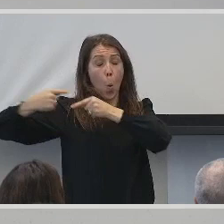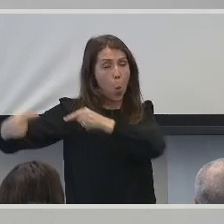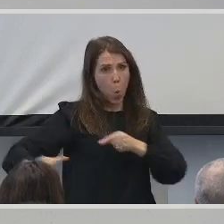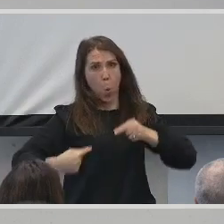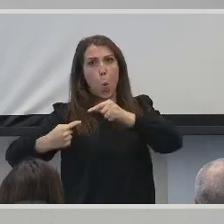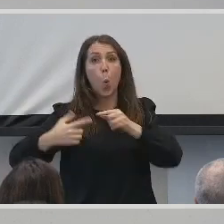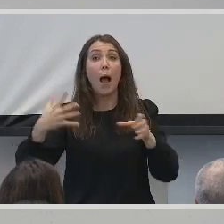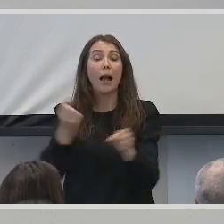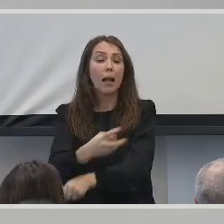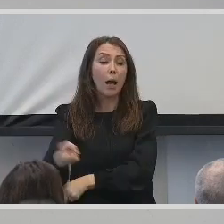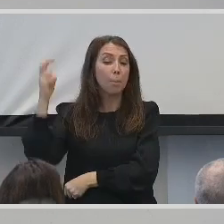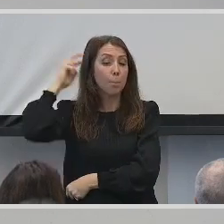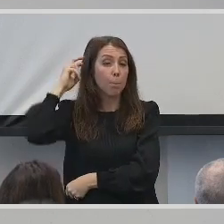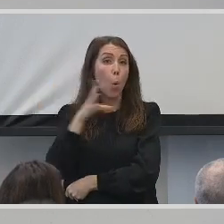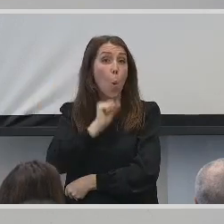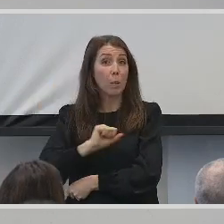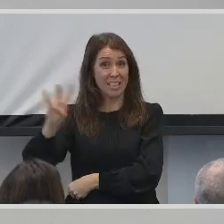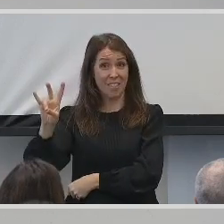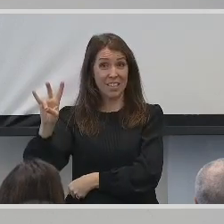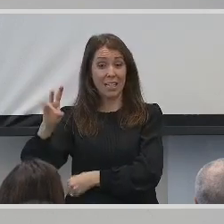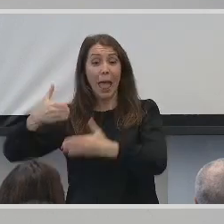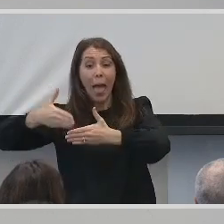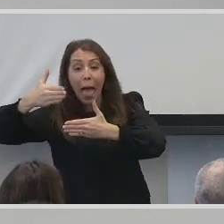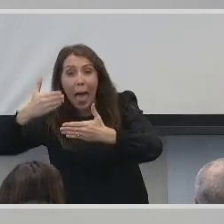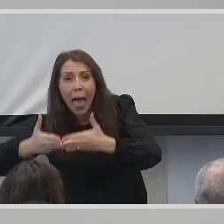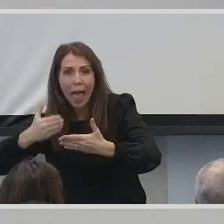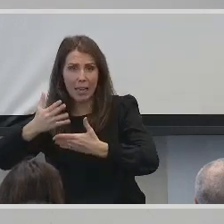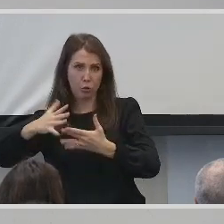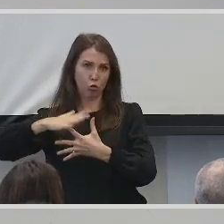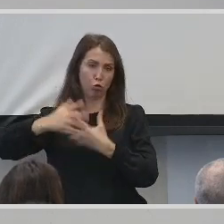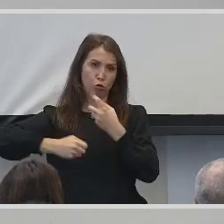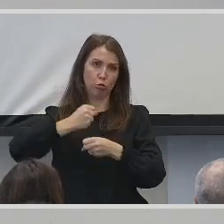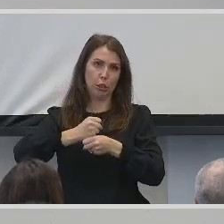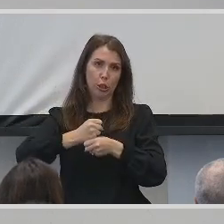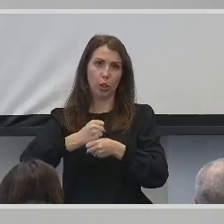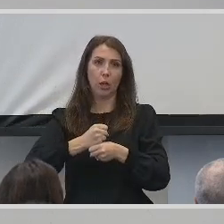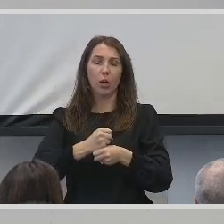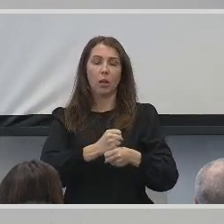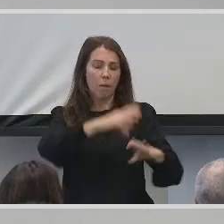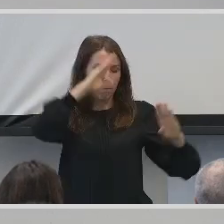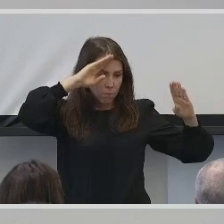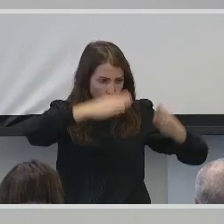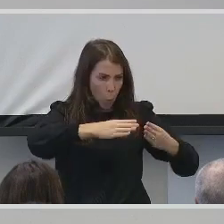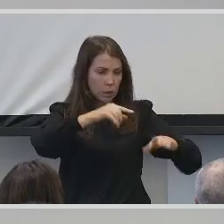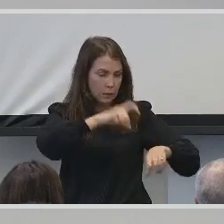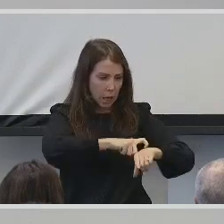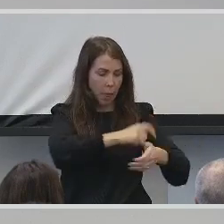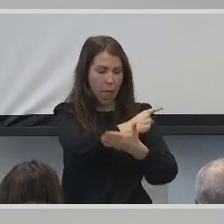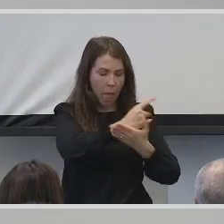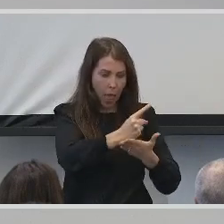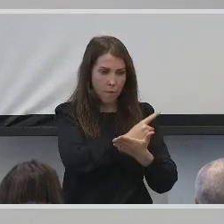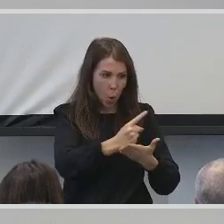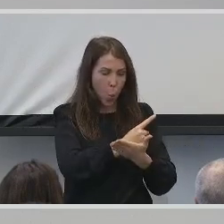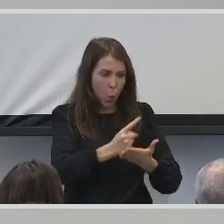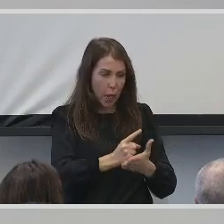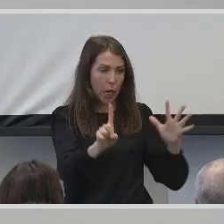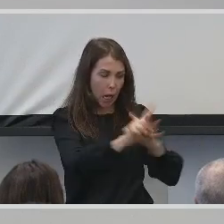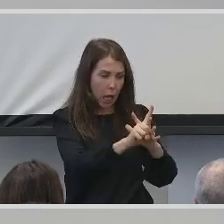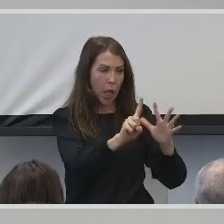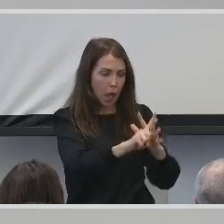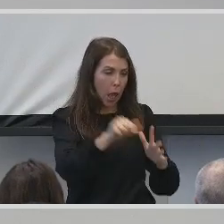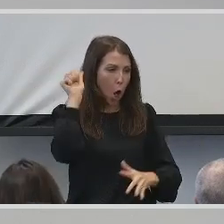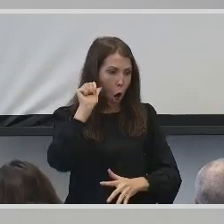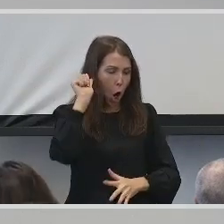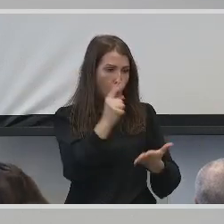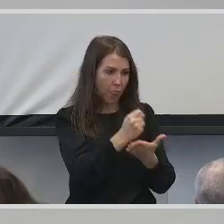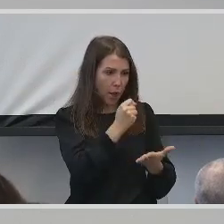cochlear implant of 17 years old, at the end of my junior year, I had to dedicate time every week to audio-verbal therapy and